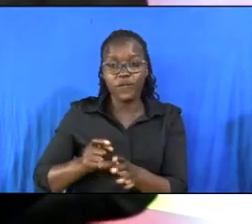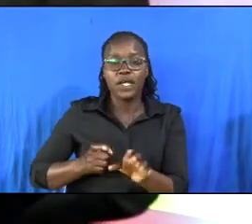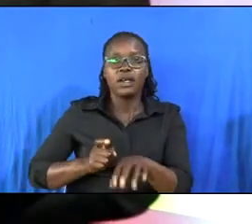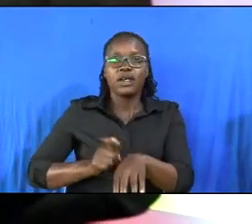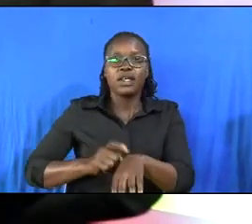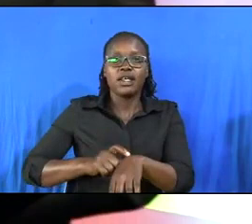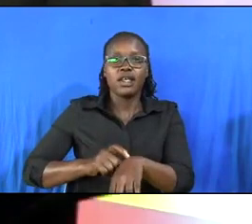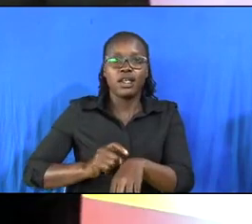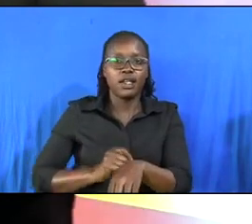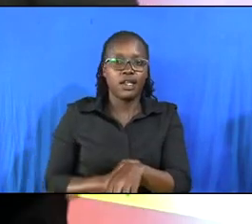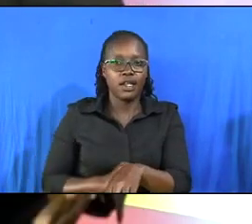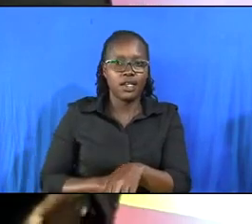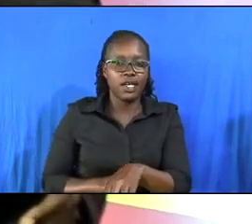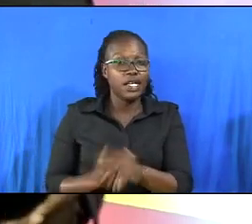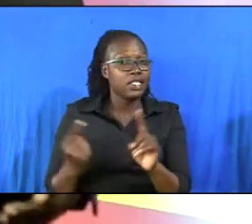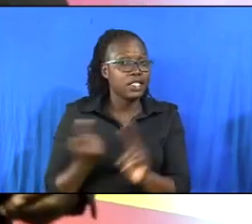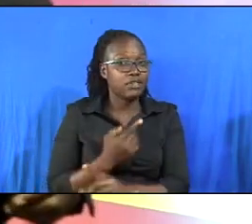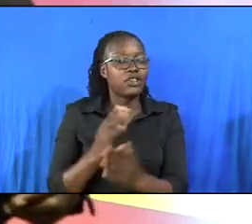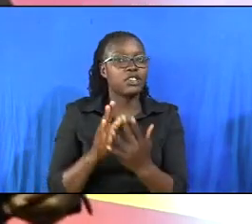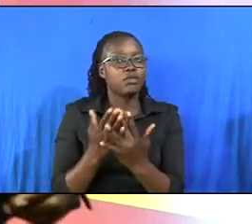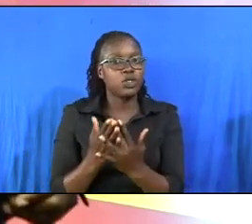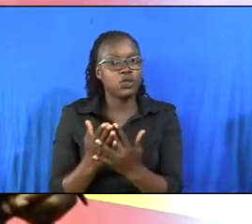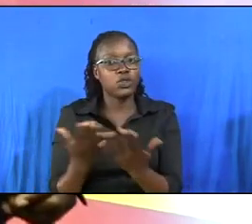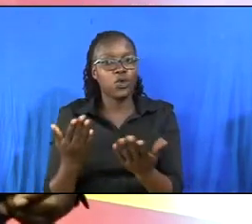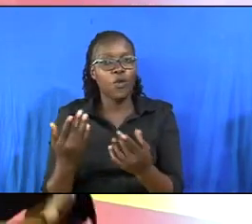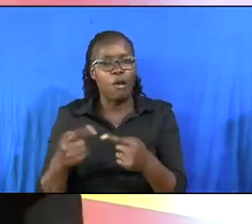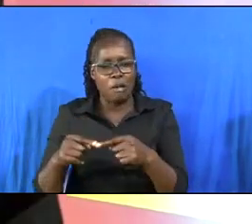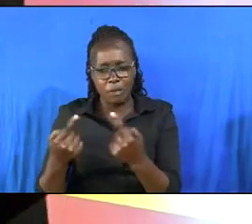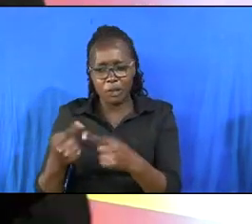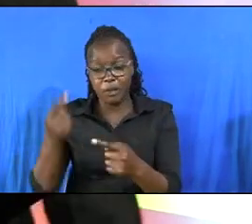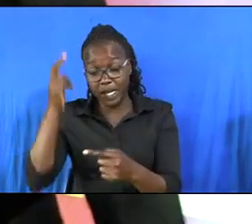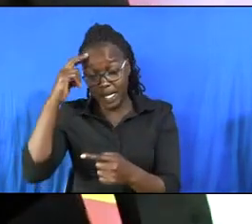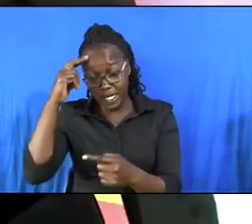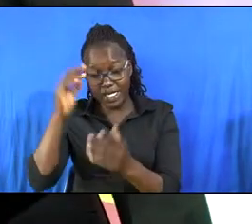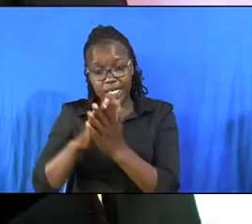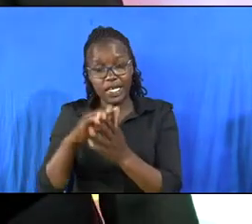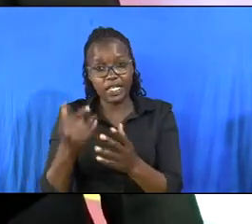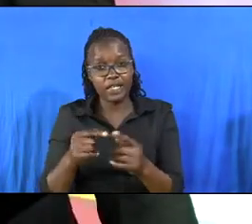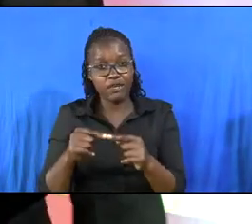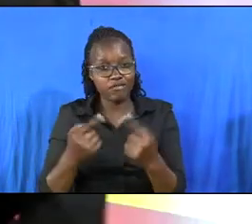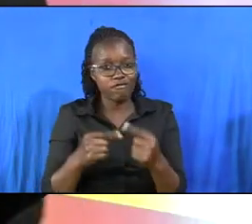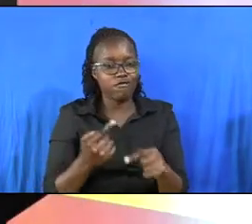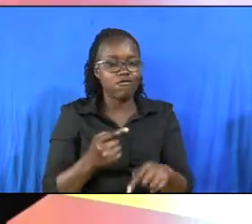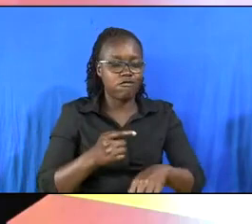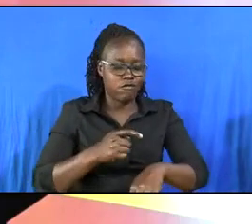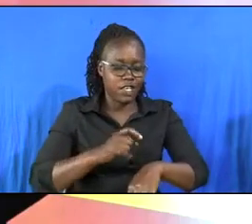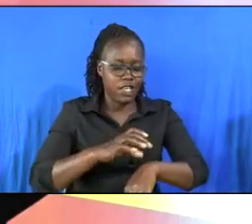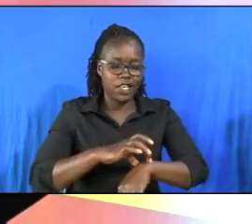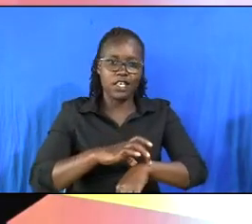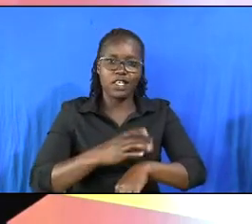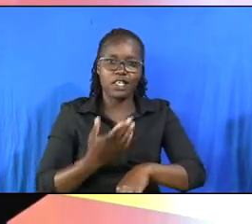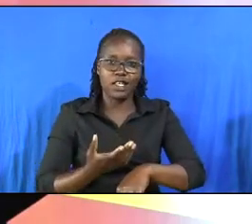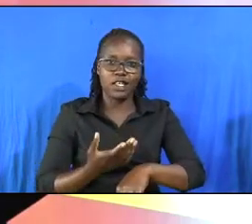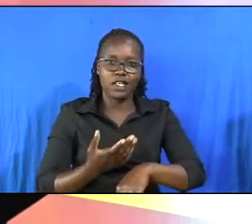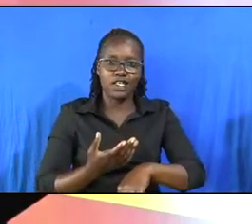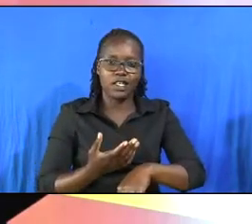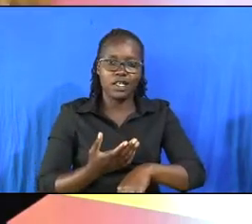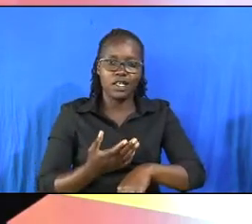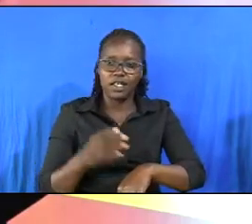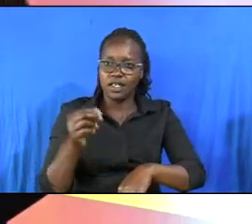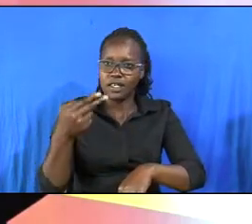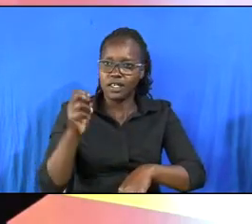heel there's a difference between one who strikes your head and the one who strikes your heel the difference is